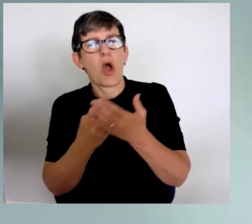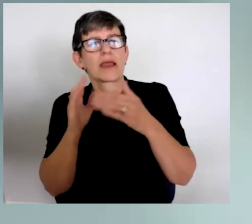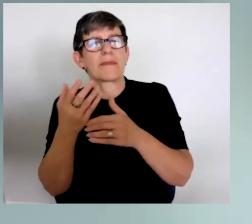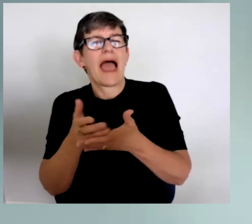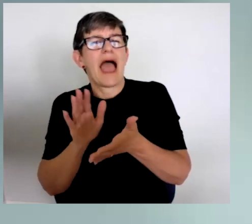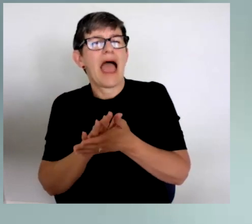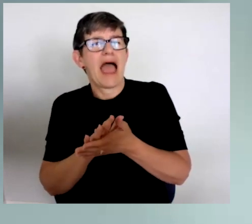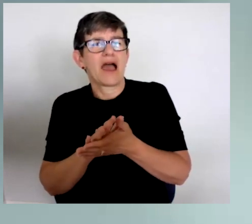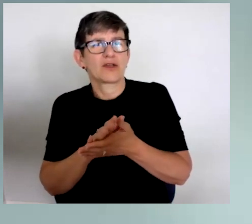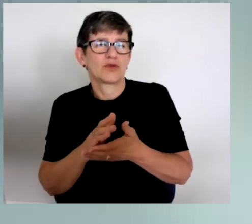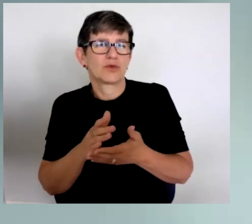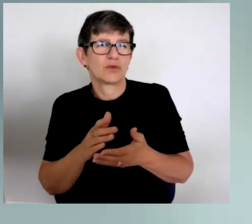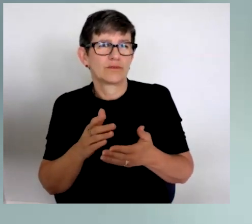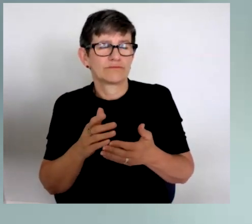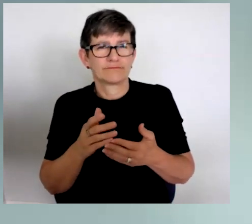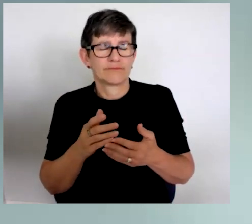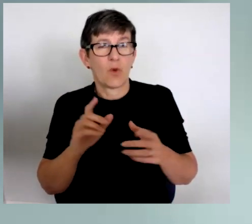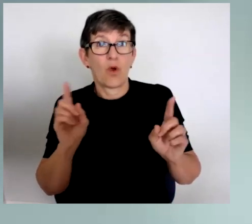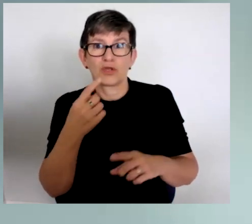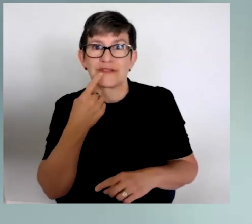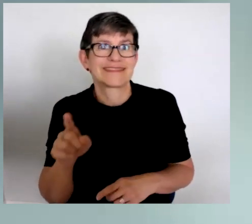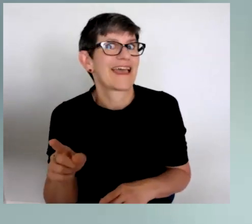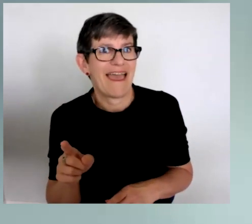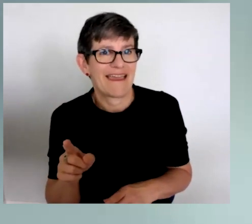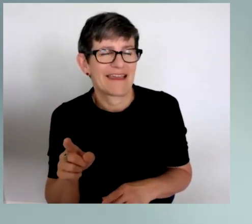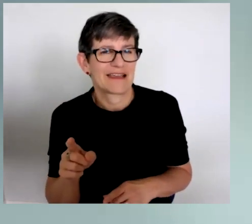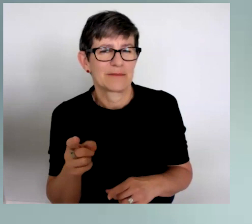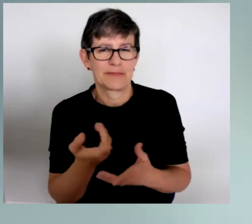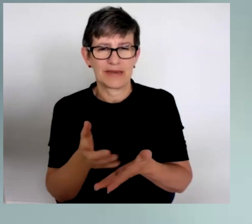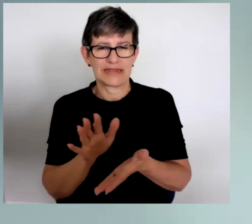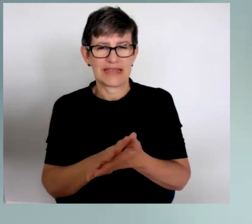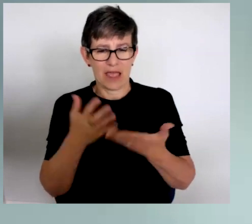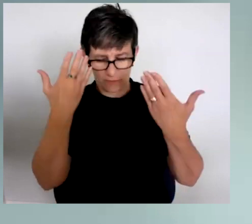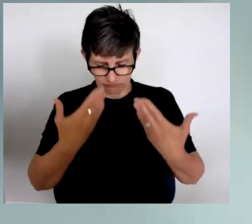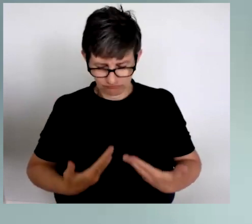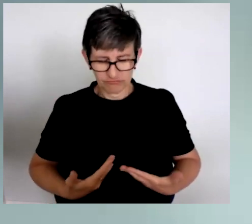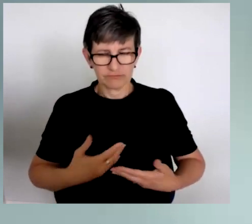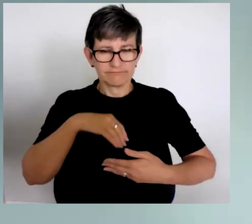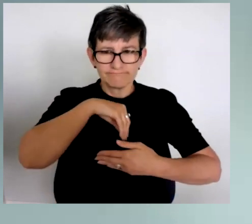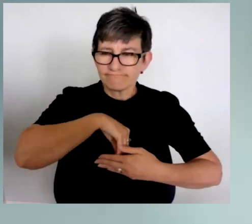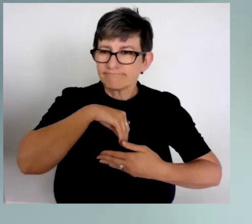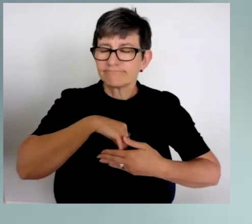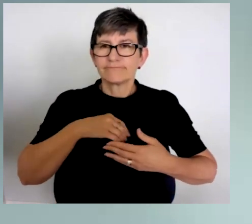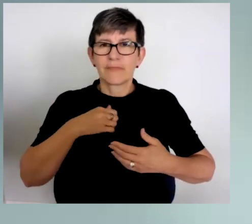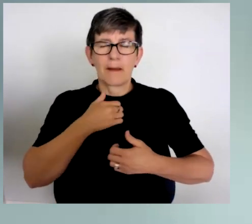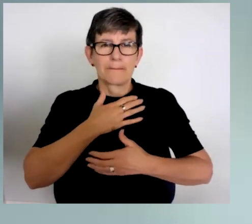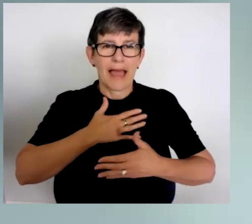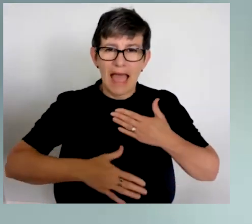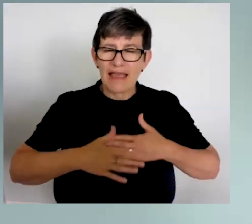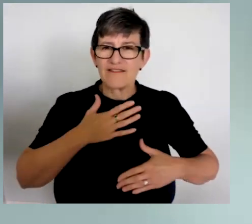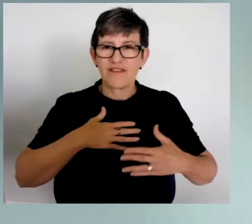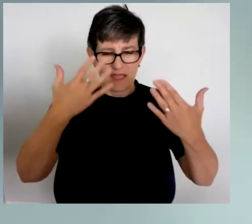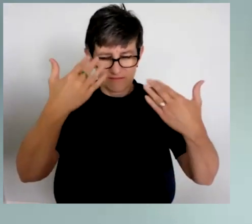show up. So, I would really challenge you to be intentional about that as much as you possibly can